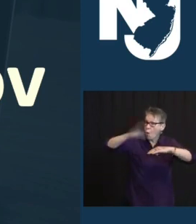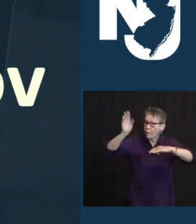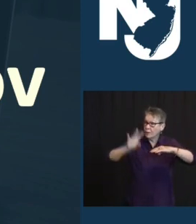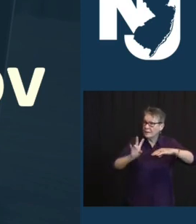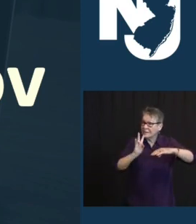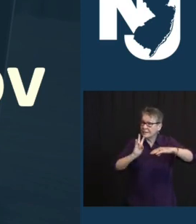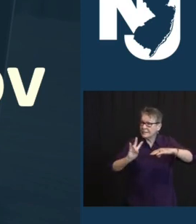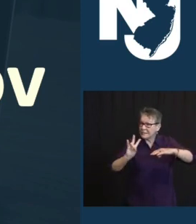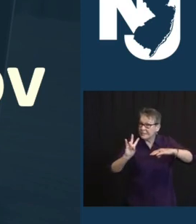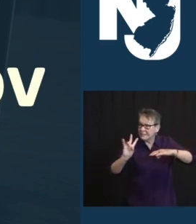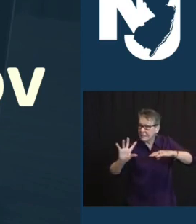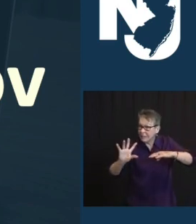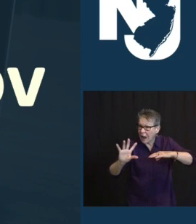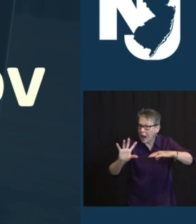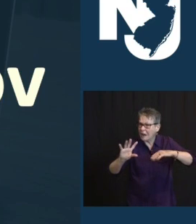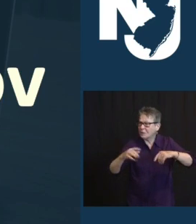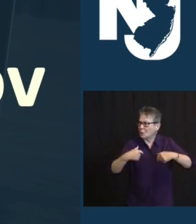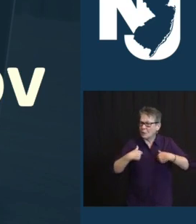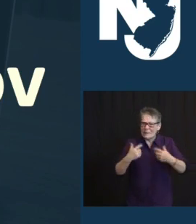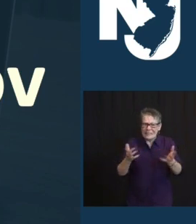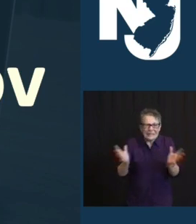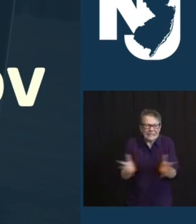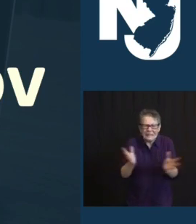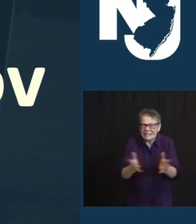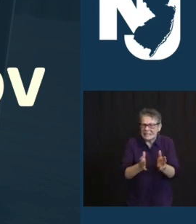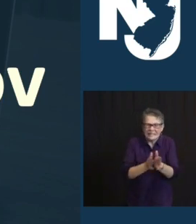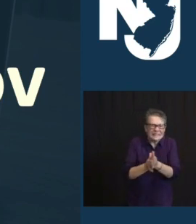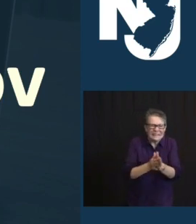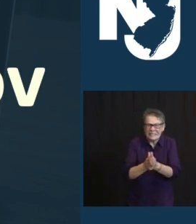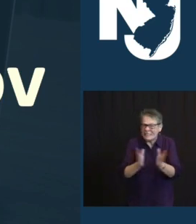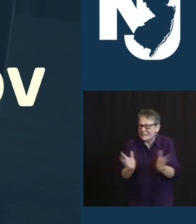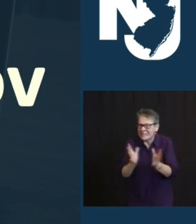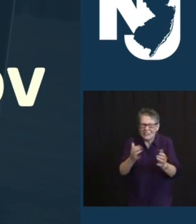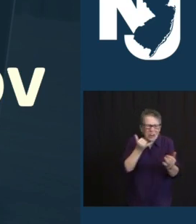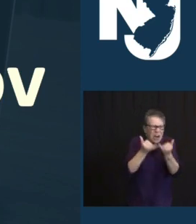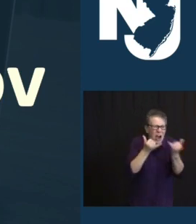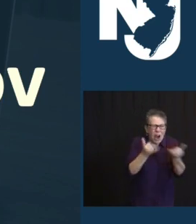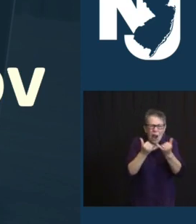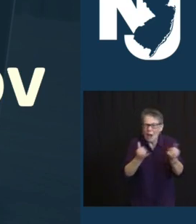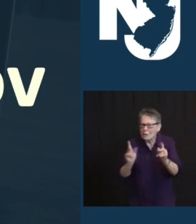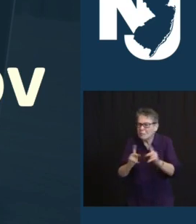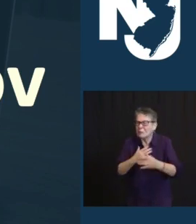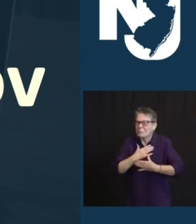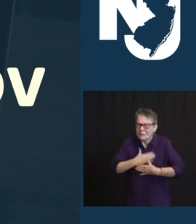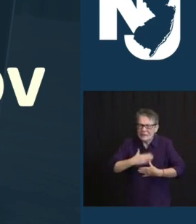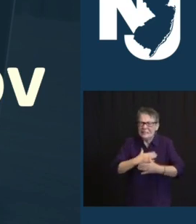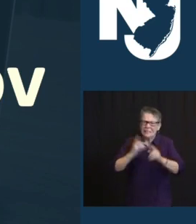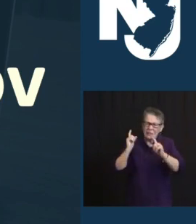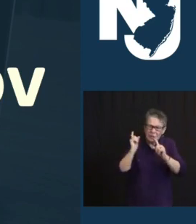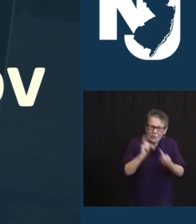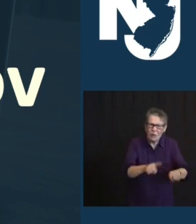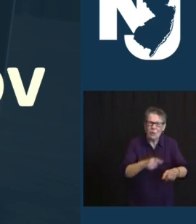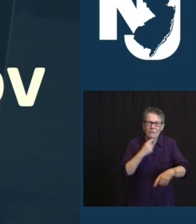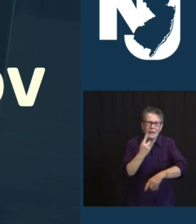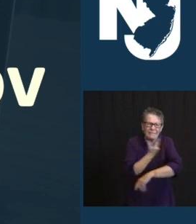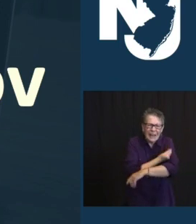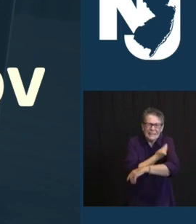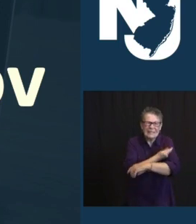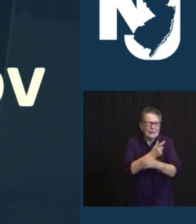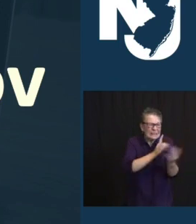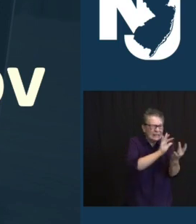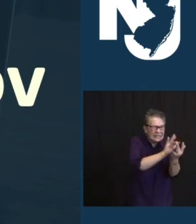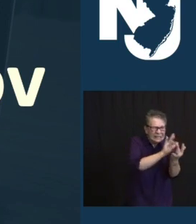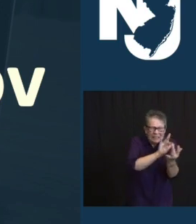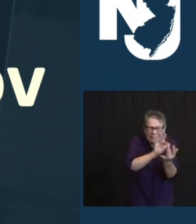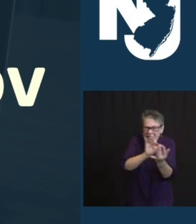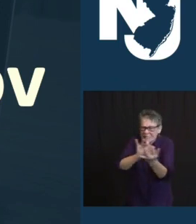AND INCREASING ALLOCATIONS TO MEGASITES SPECIFICALLY FOR THESE SENIORS, AMONG OTHER ACTIONS. WE KNOW THAT RESIDENTS IN